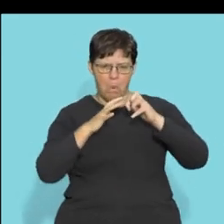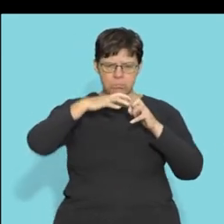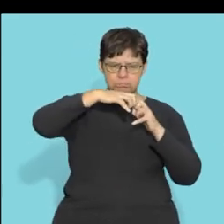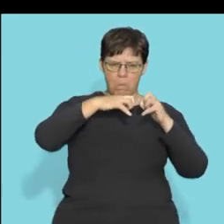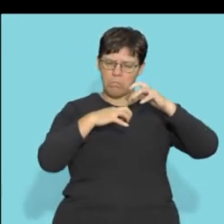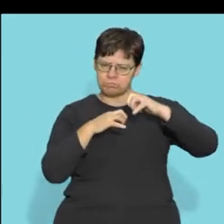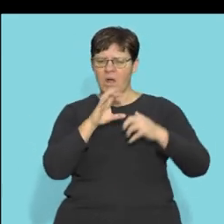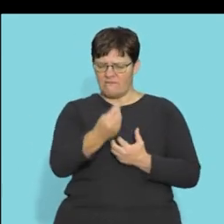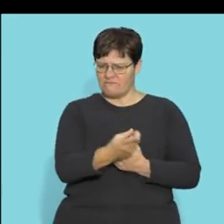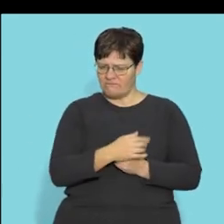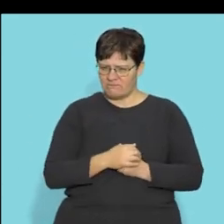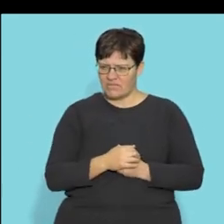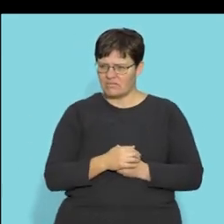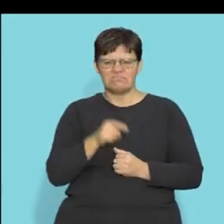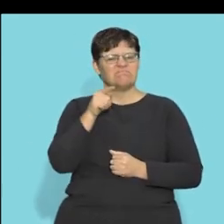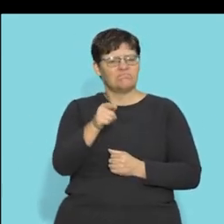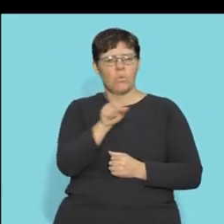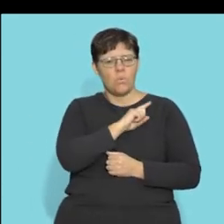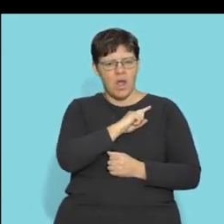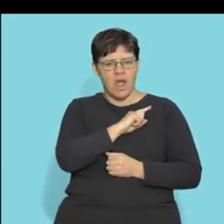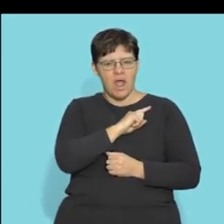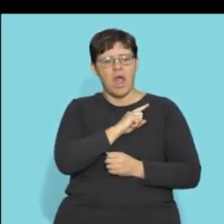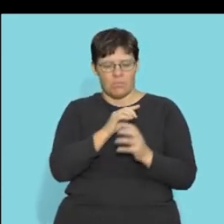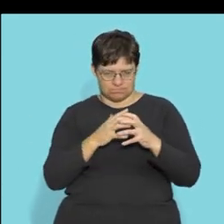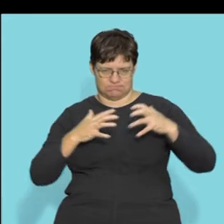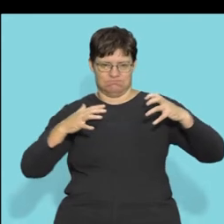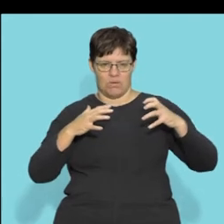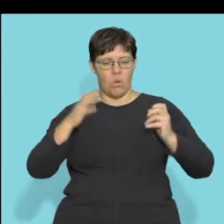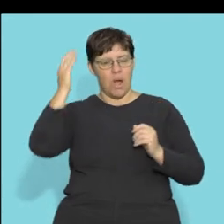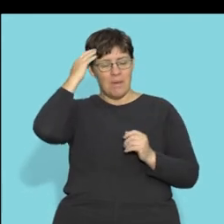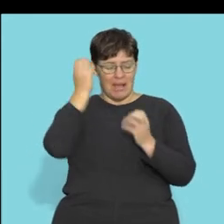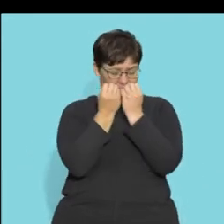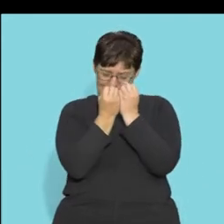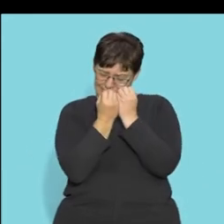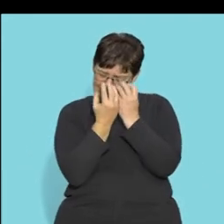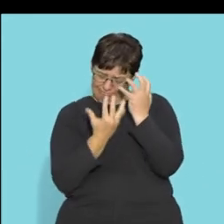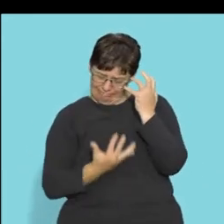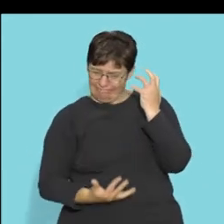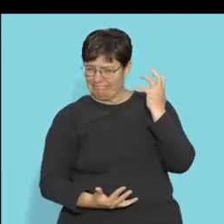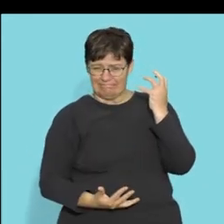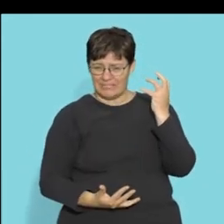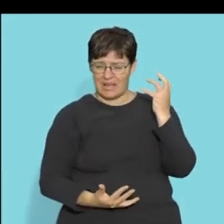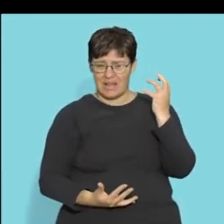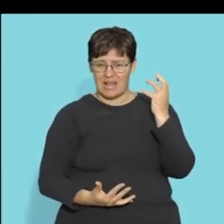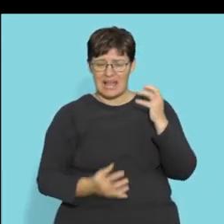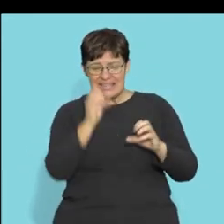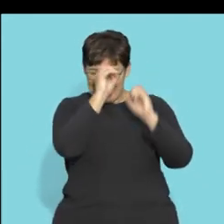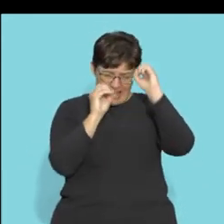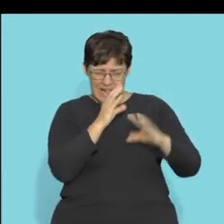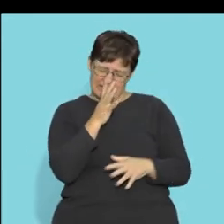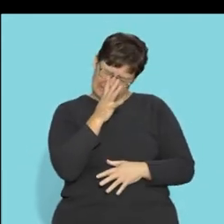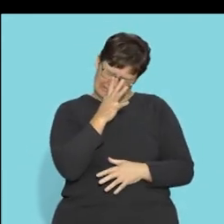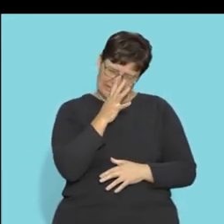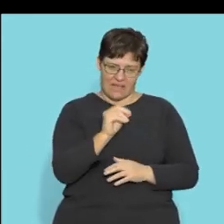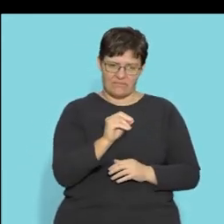folds here right that folds is to increase the surface area because you've got billions and trillions of nervous